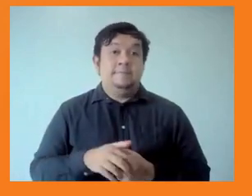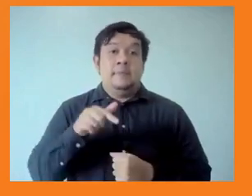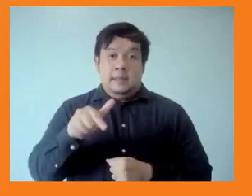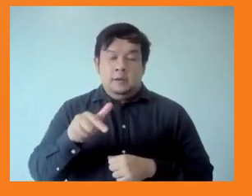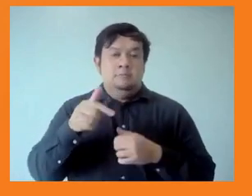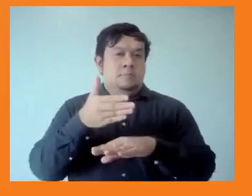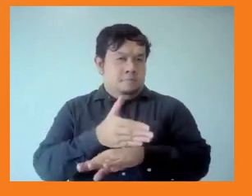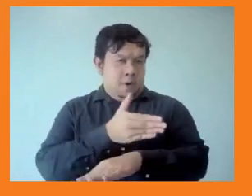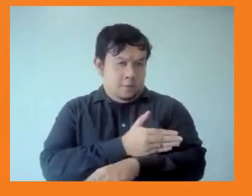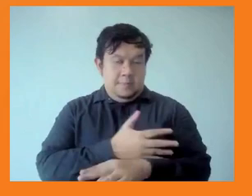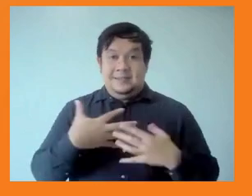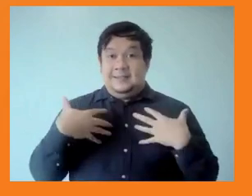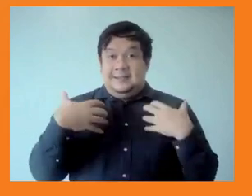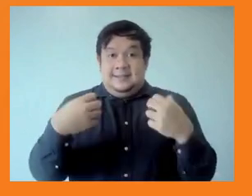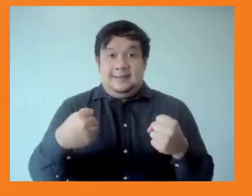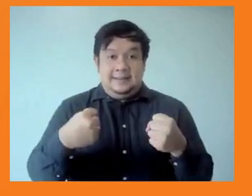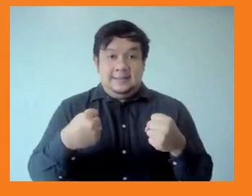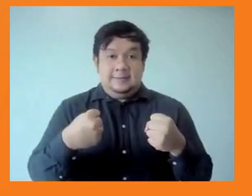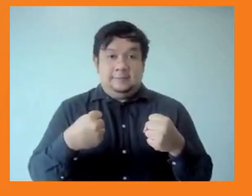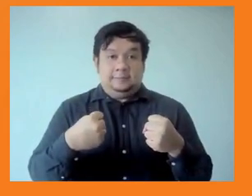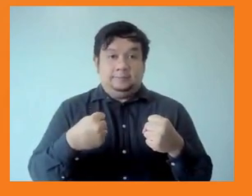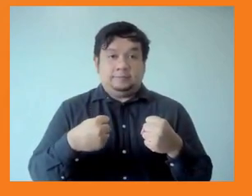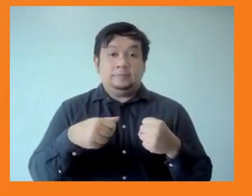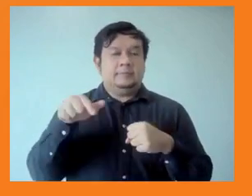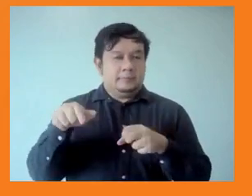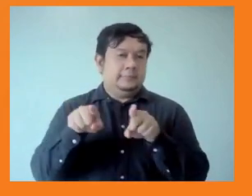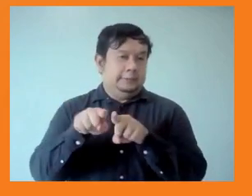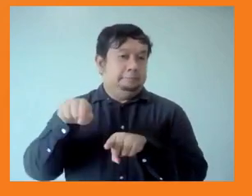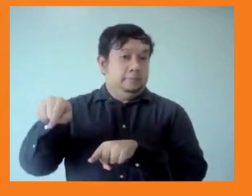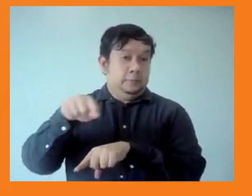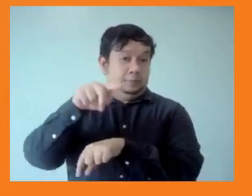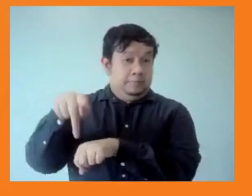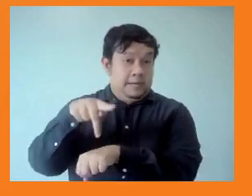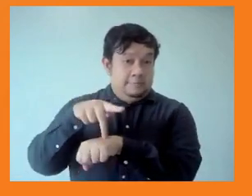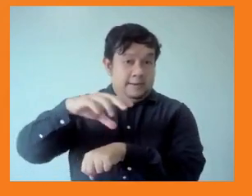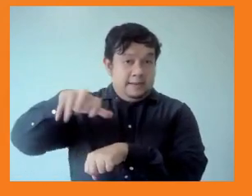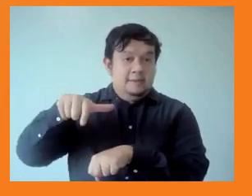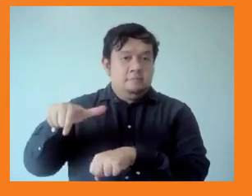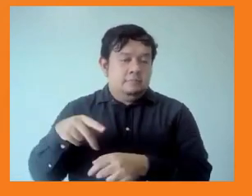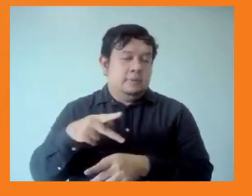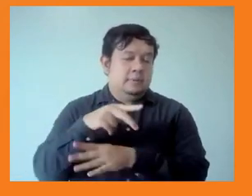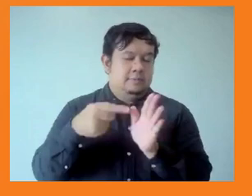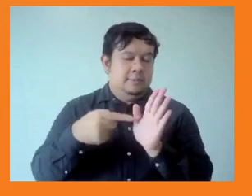and in the Philippines, how care work has been featured in local legislation.